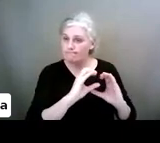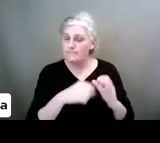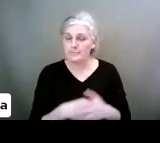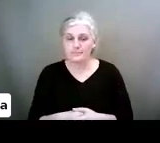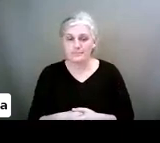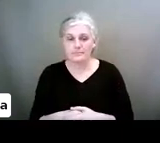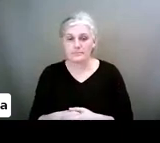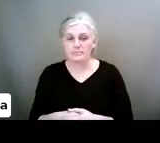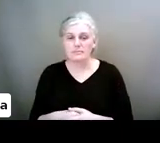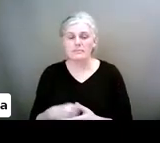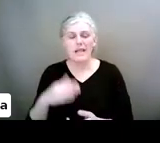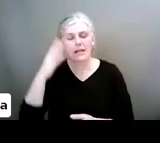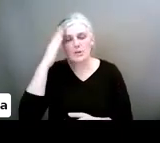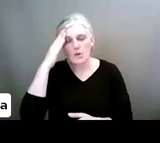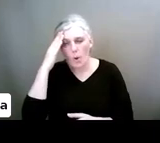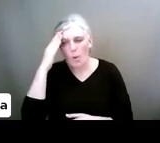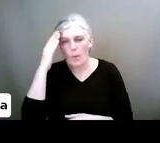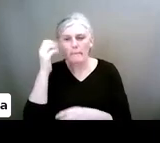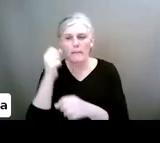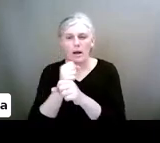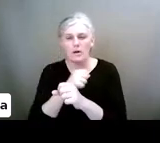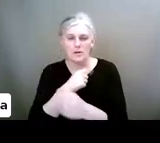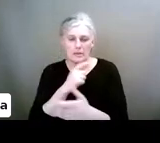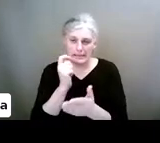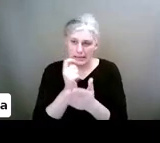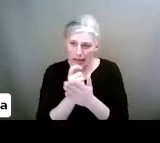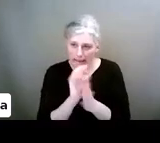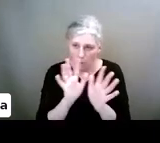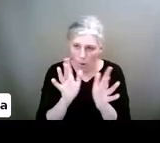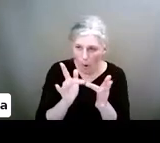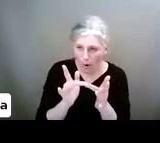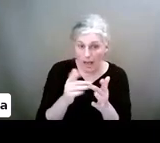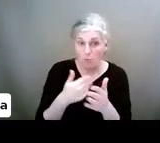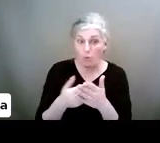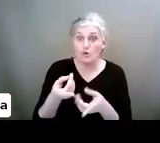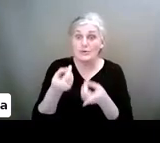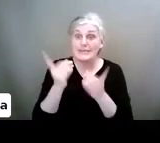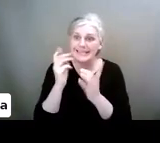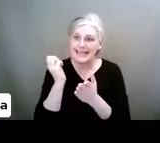Being aware and being conscious of the time you're online and what you did online.